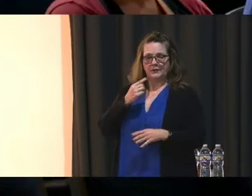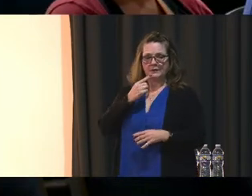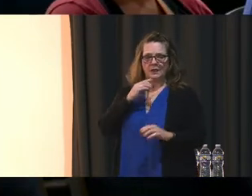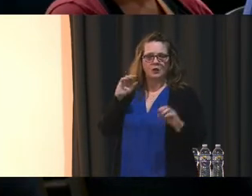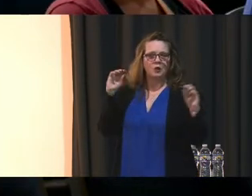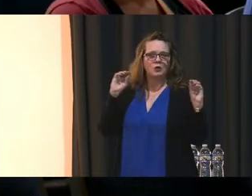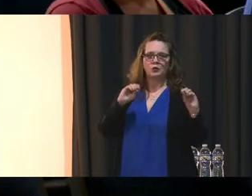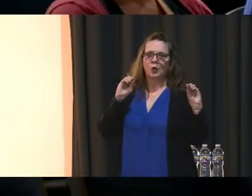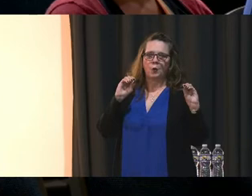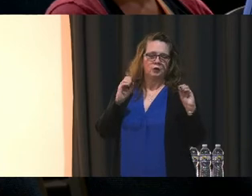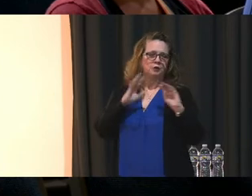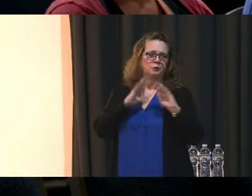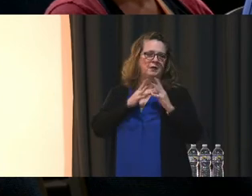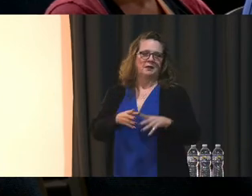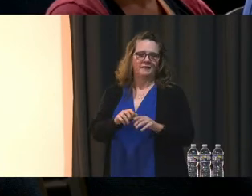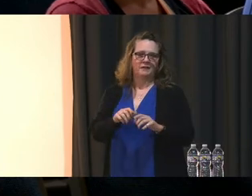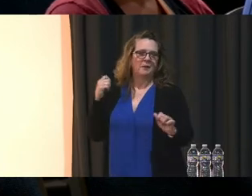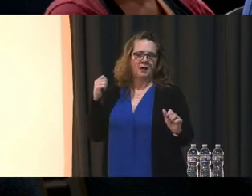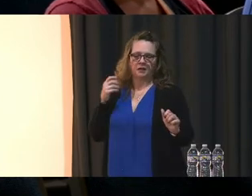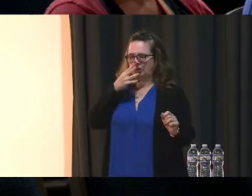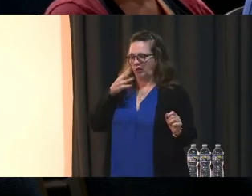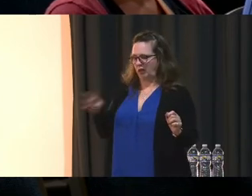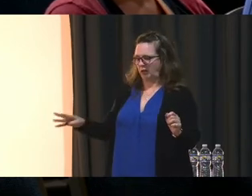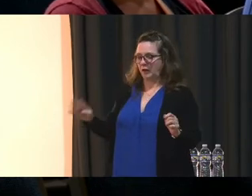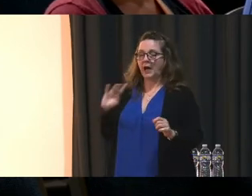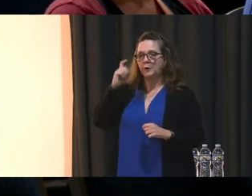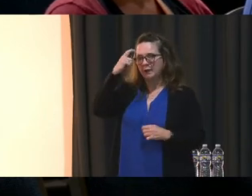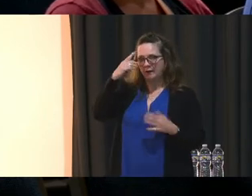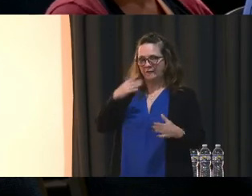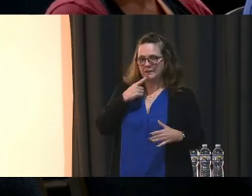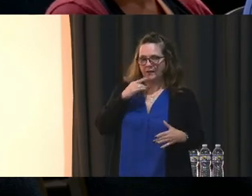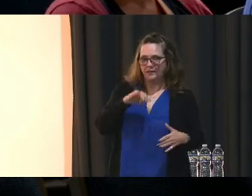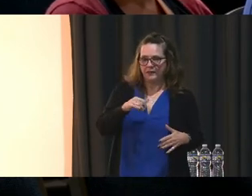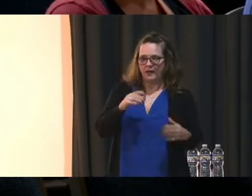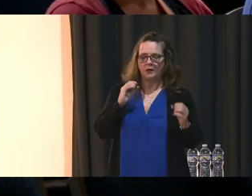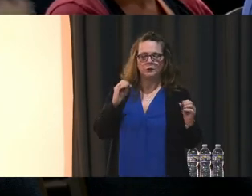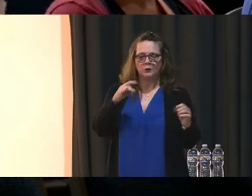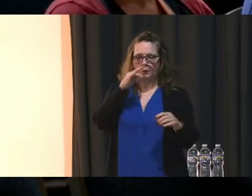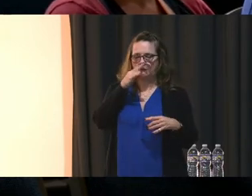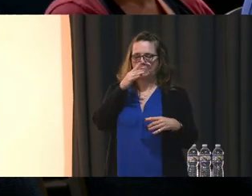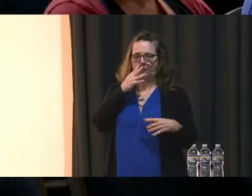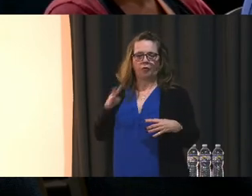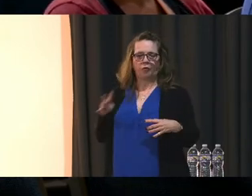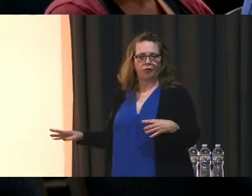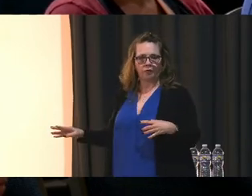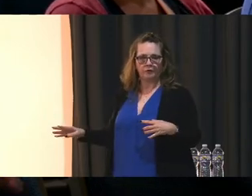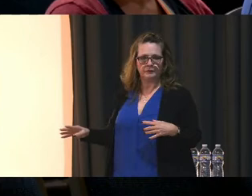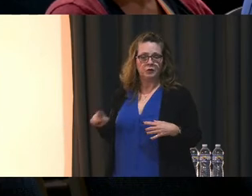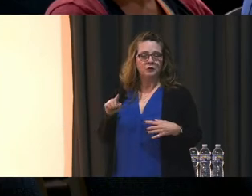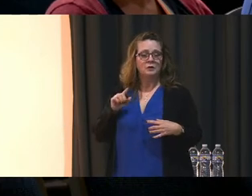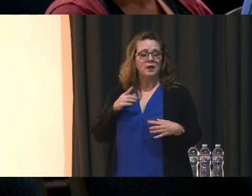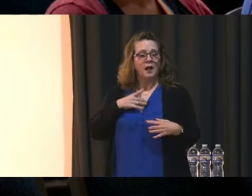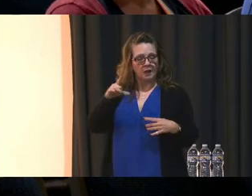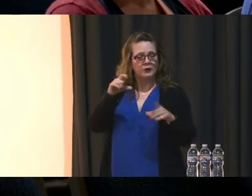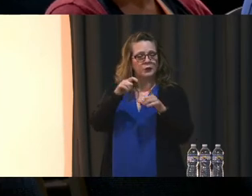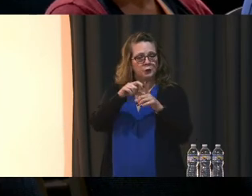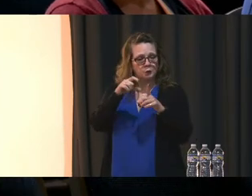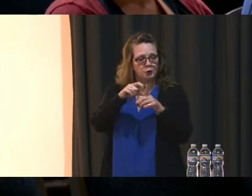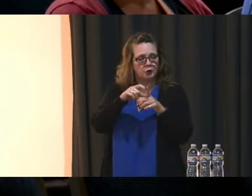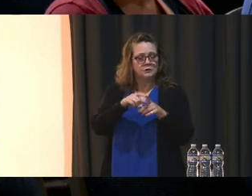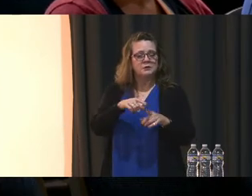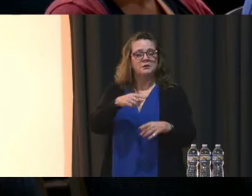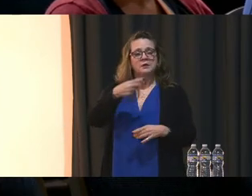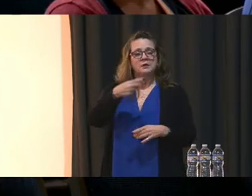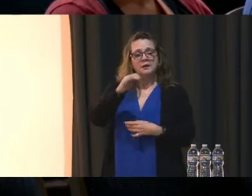should be left behind That is our governor talking And so I don't, your words are encouraging High Point should